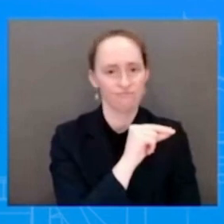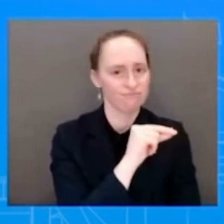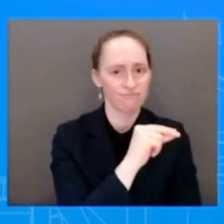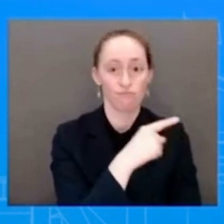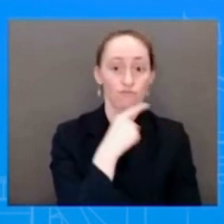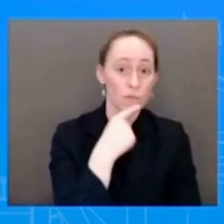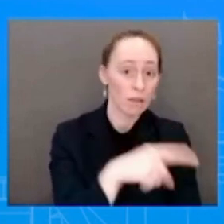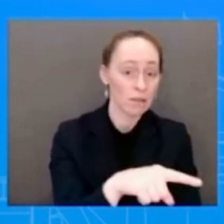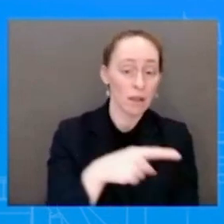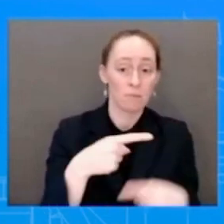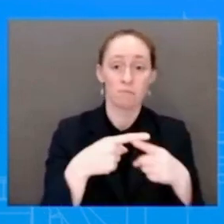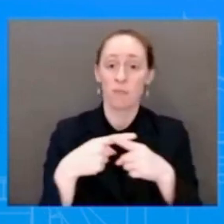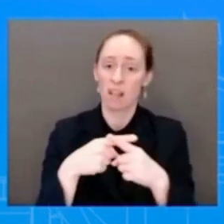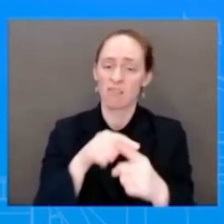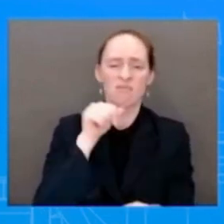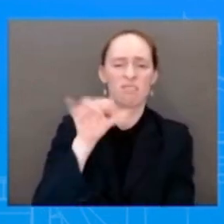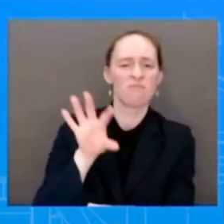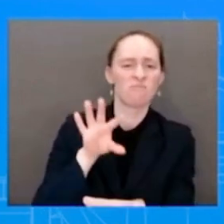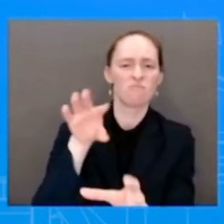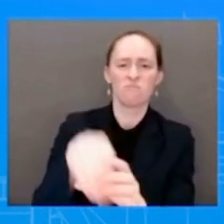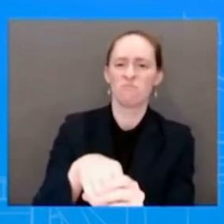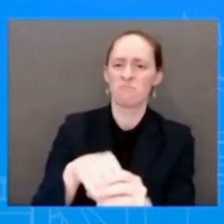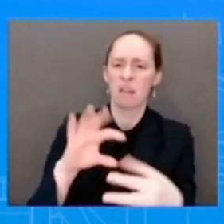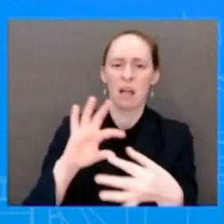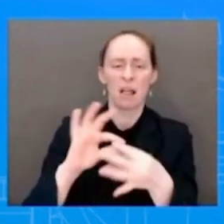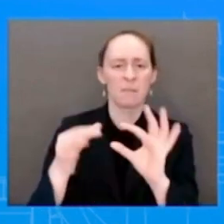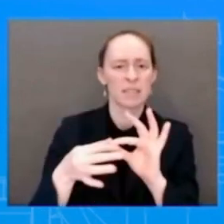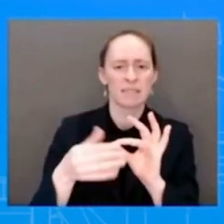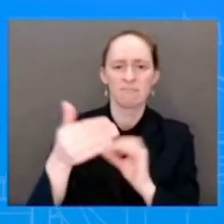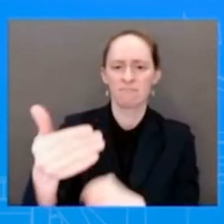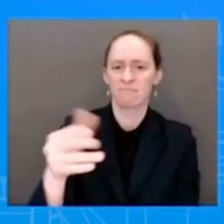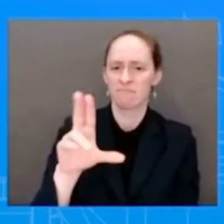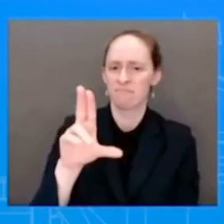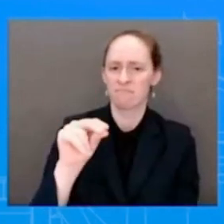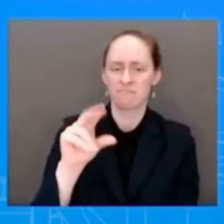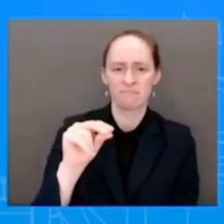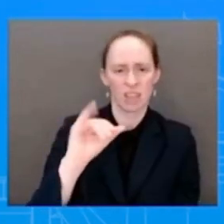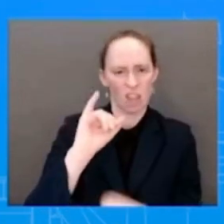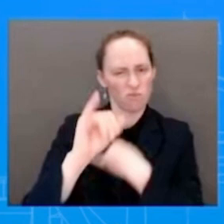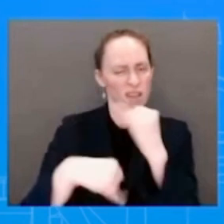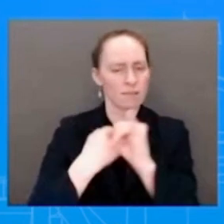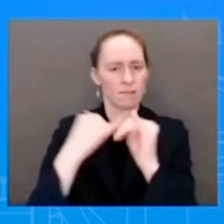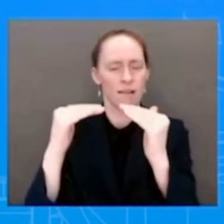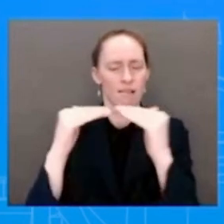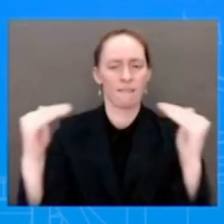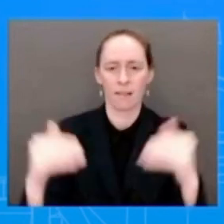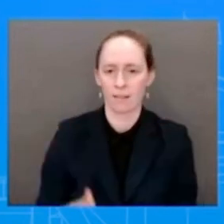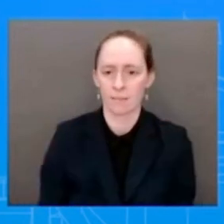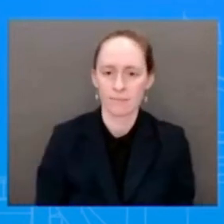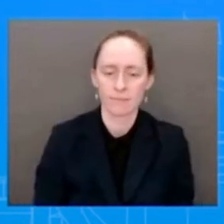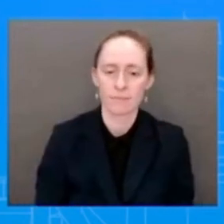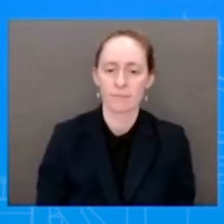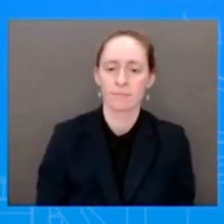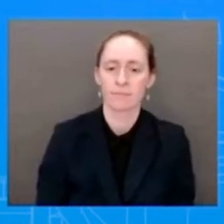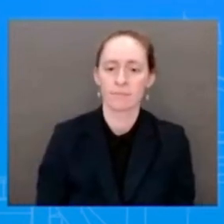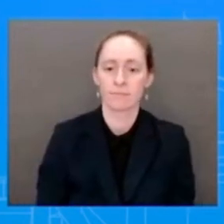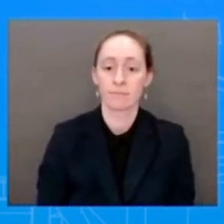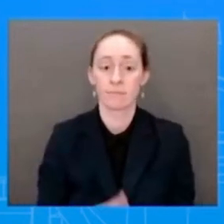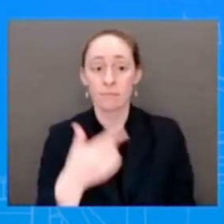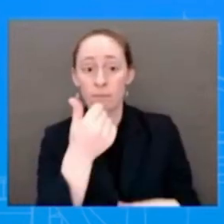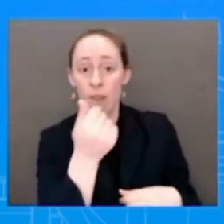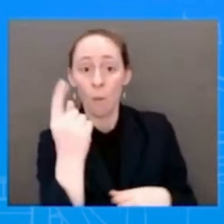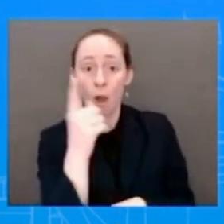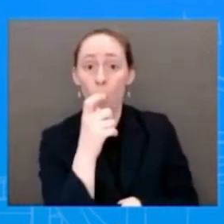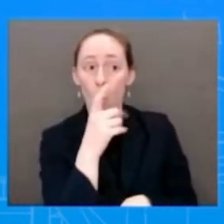International Sports Federation, removing individuals closely aligned to the Russian and Belarusian states, including government officials from positions